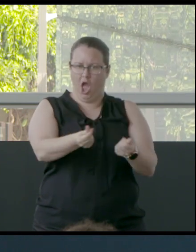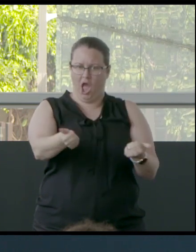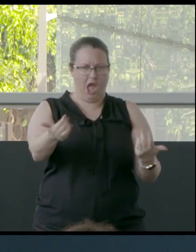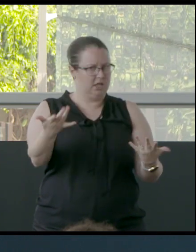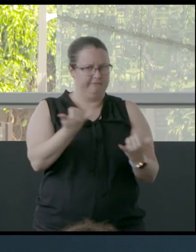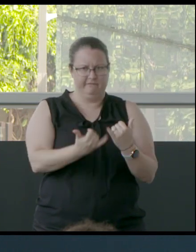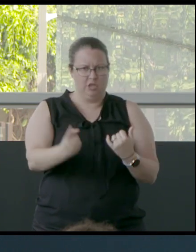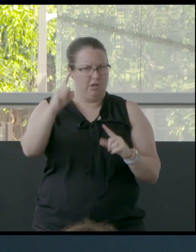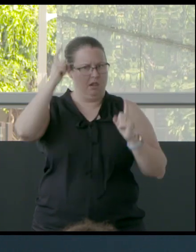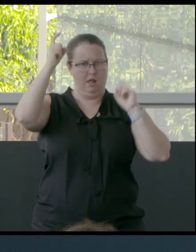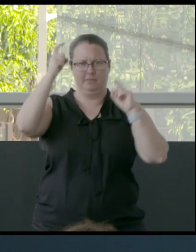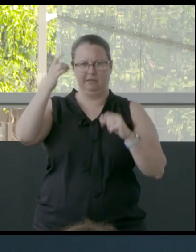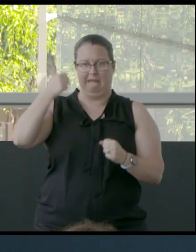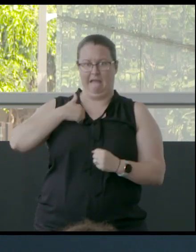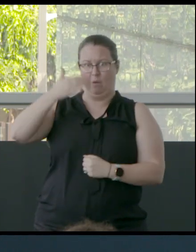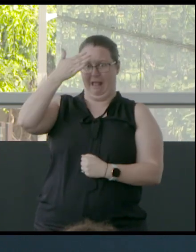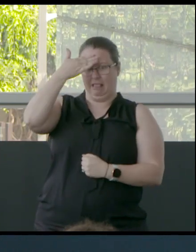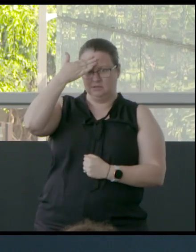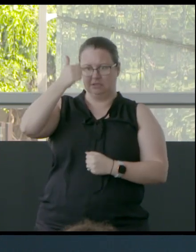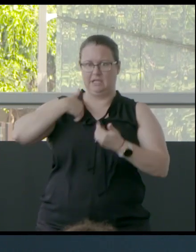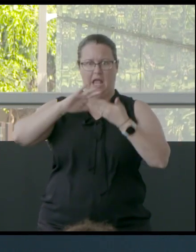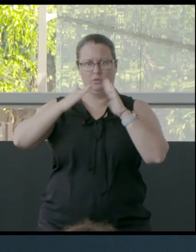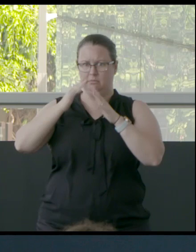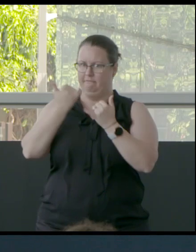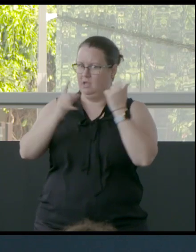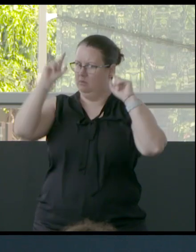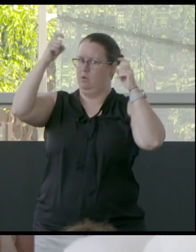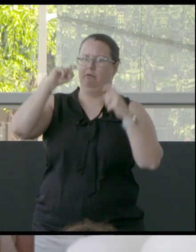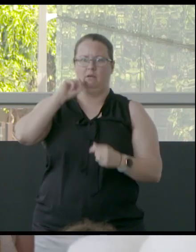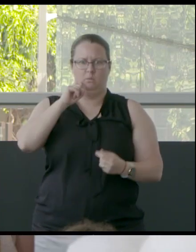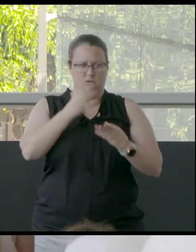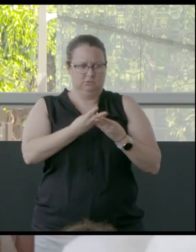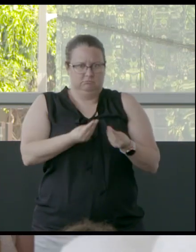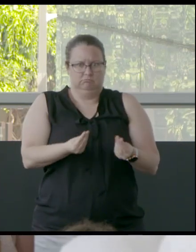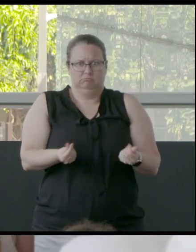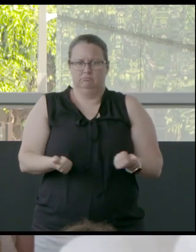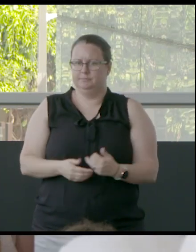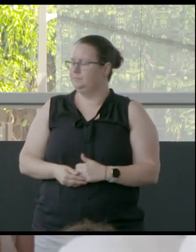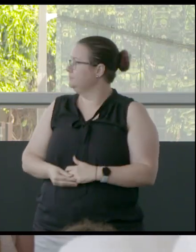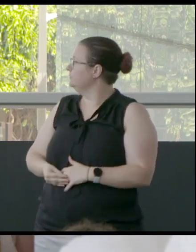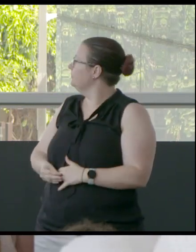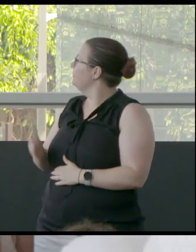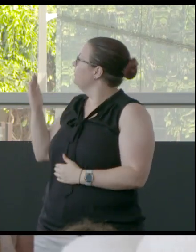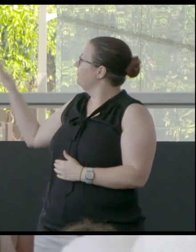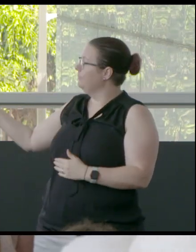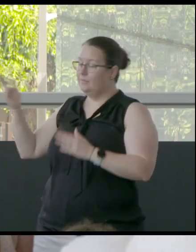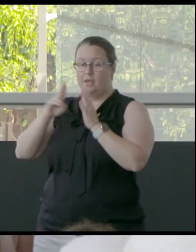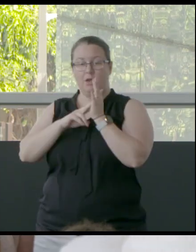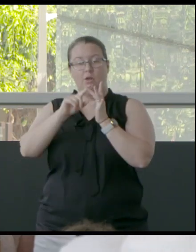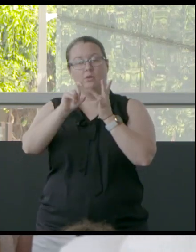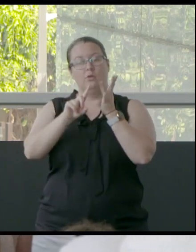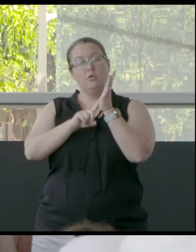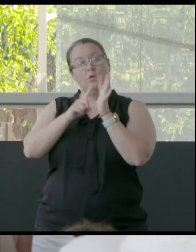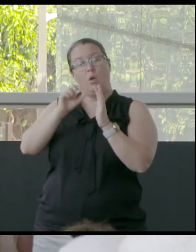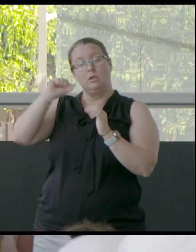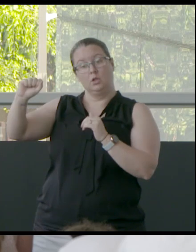A lot of Elders and community members are concerned about that. Nicole, your country, what are the water sources on